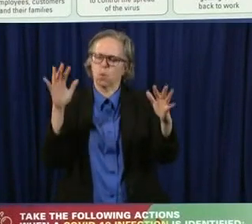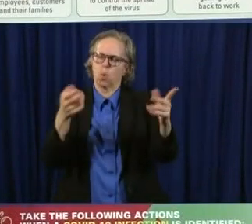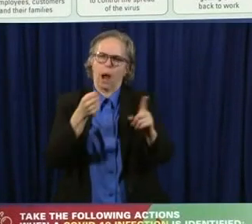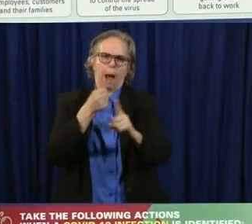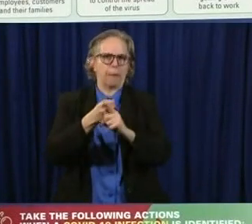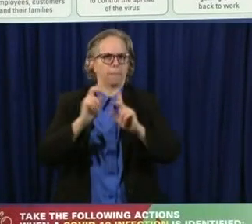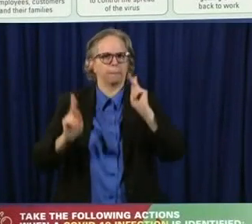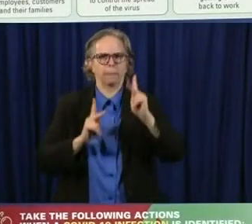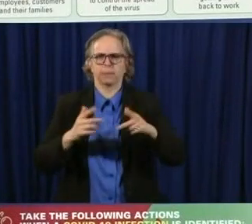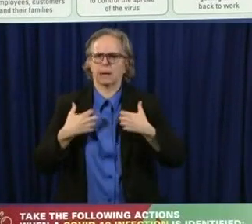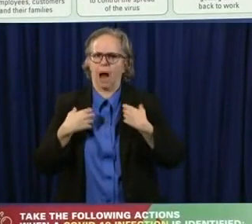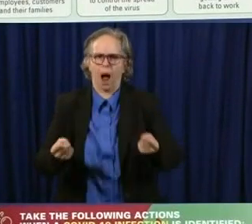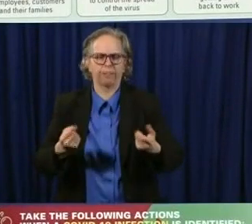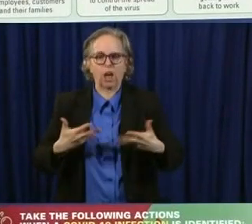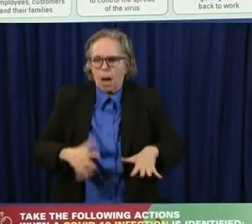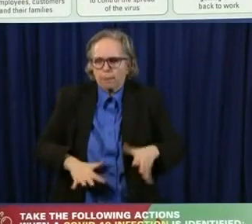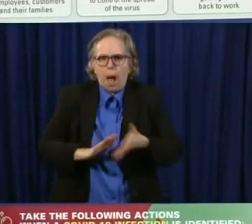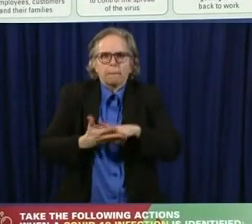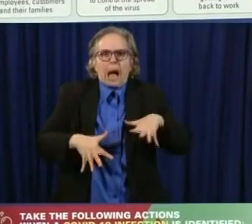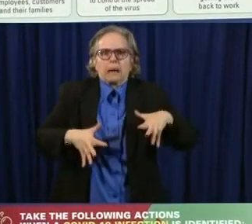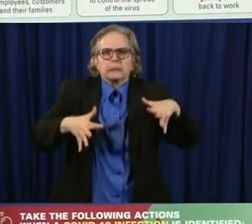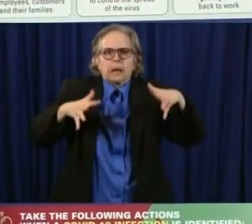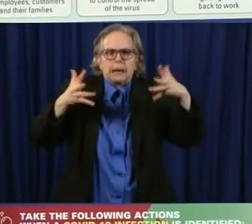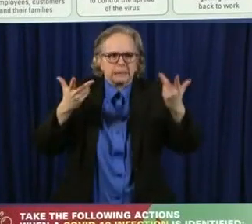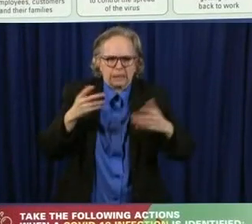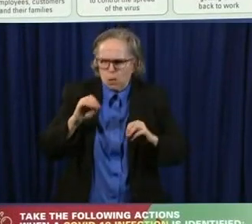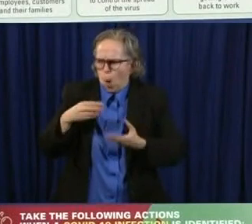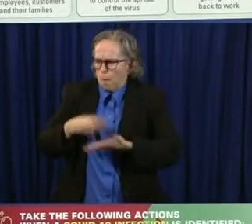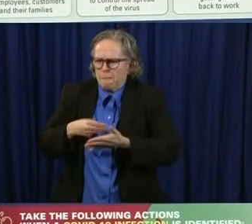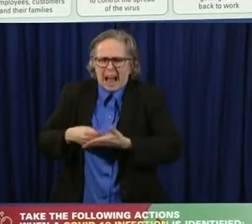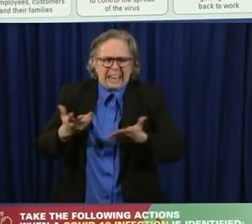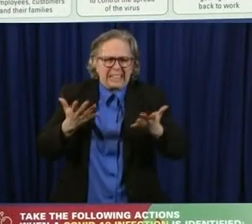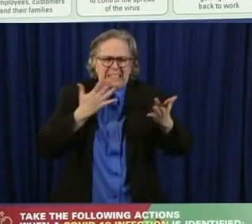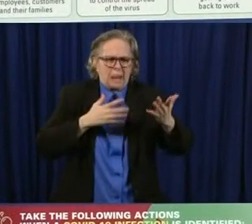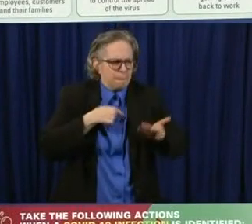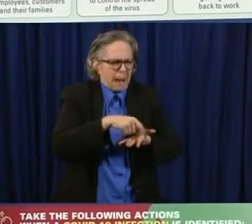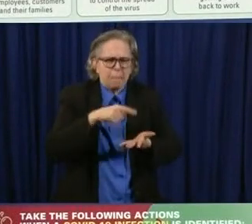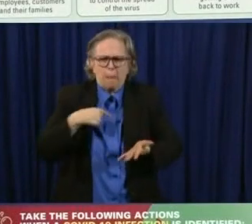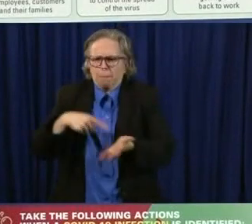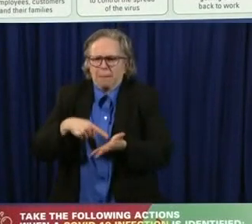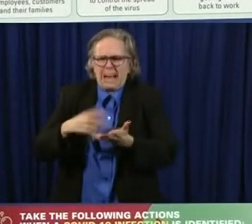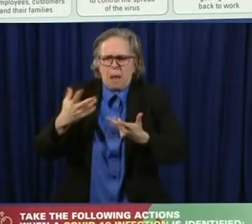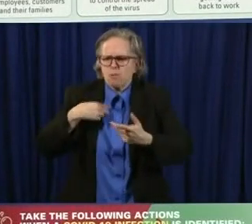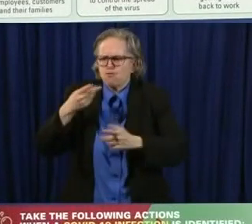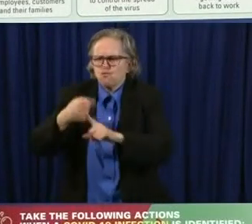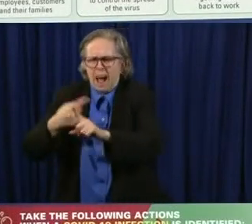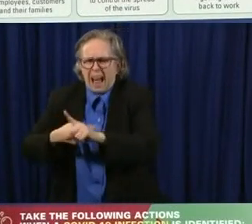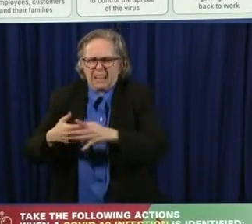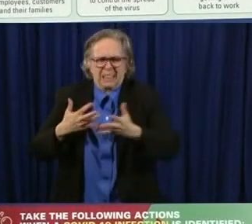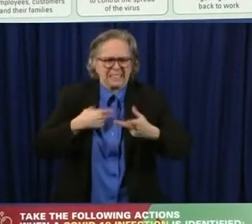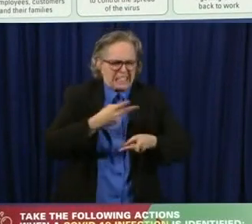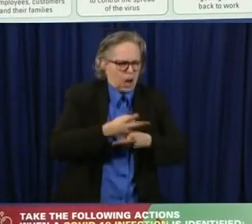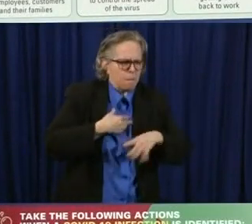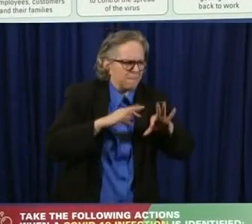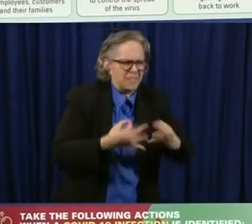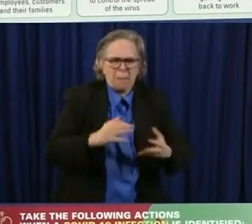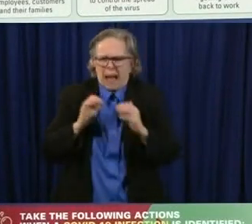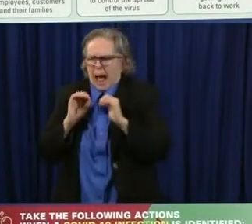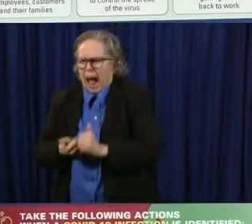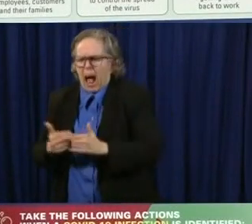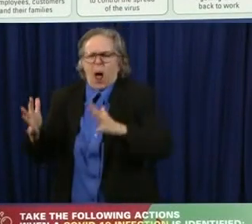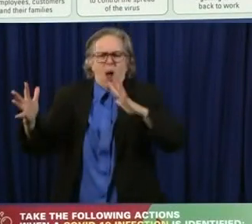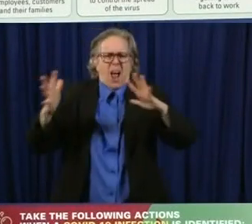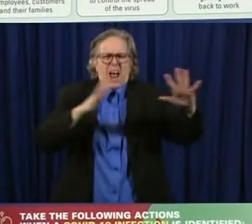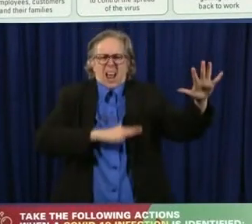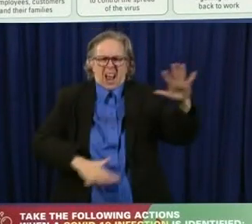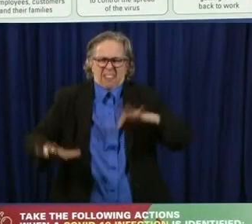anxiety of not having a paycheck, anxiety of not knowing how you're going to take care of your family. So these are all